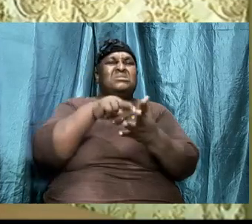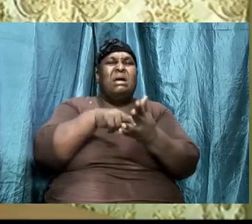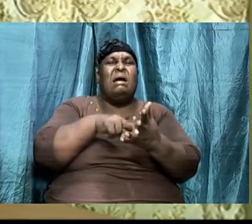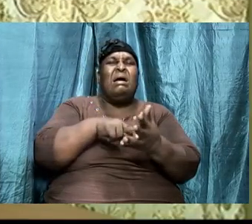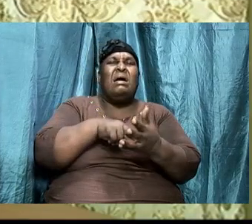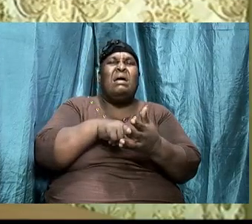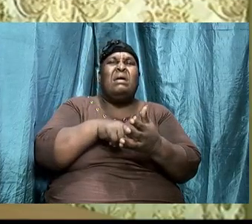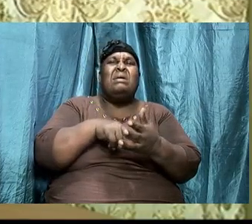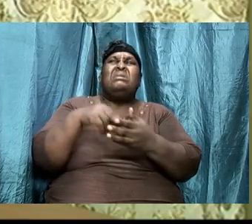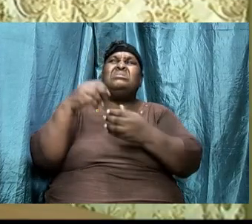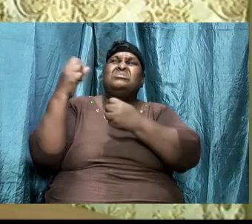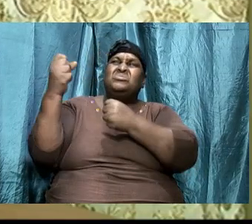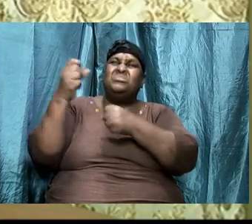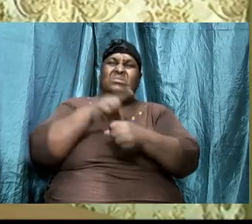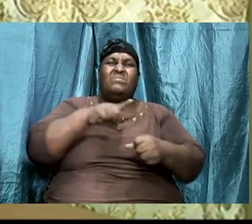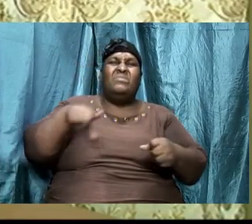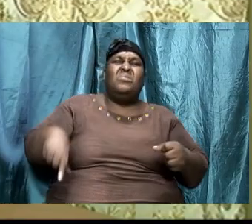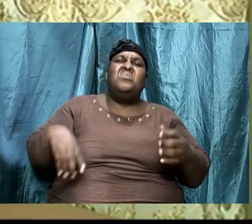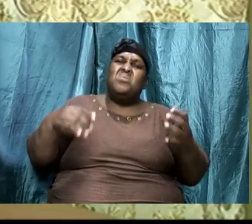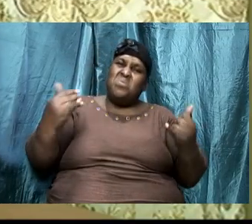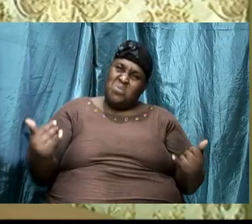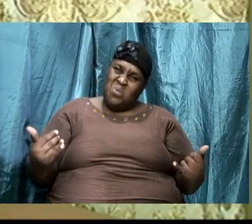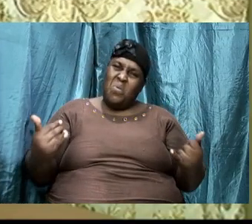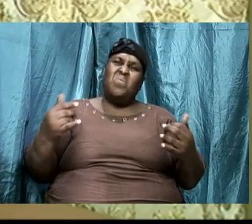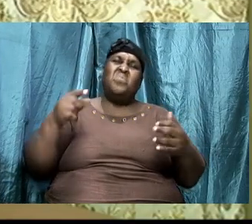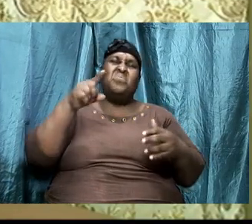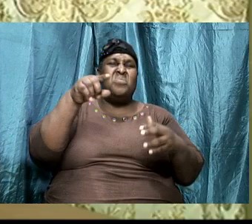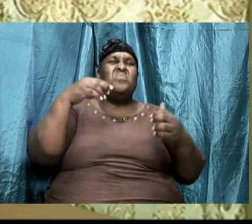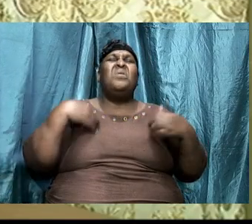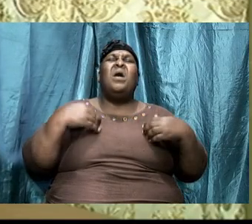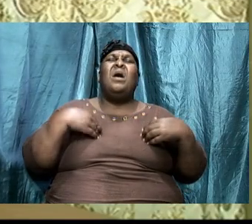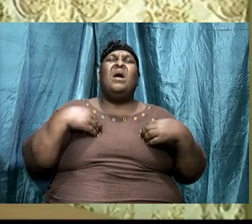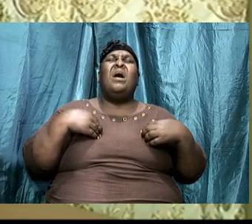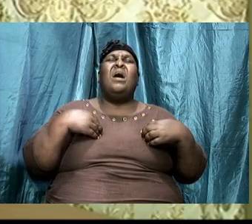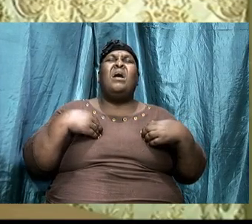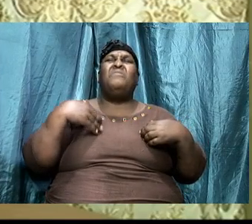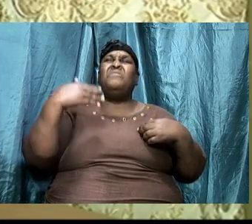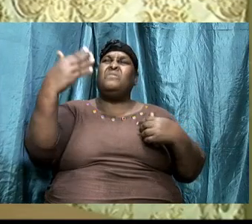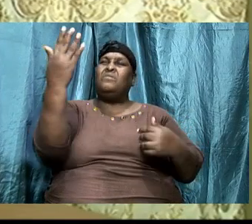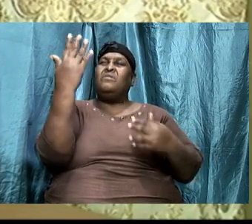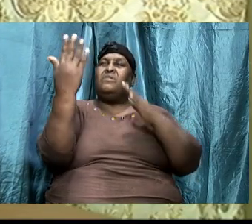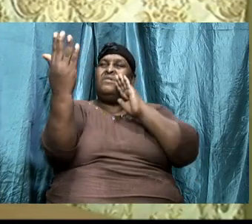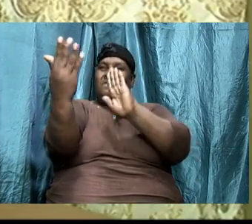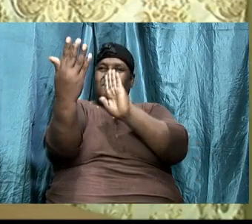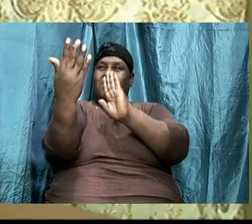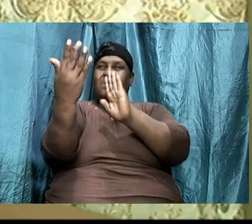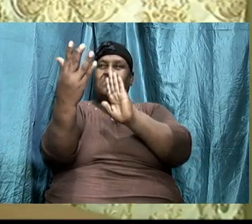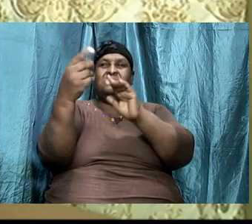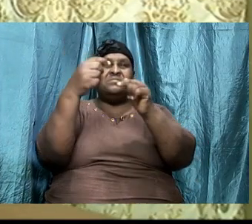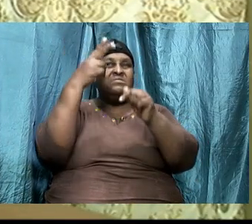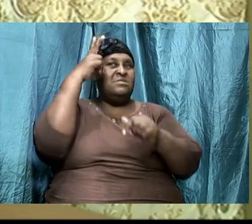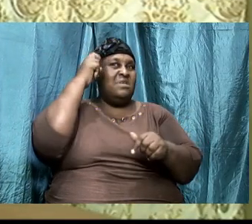because now you have to face the enemy like Samson no strength to face the enemy